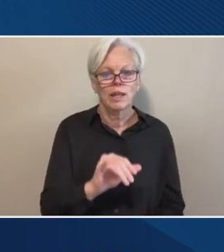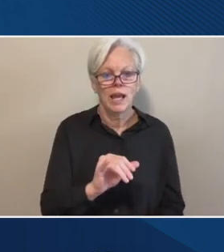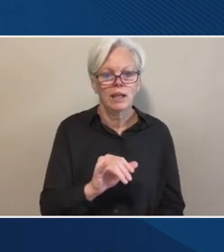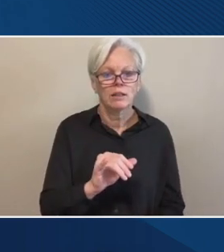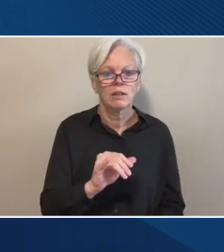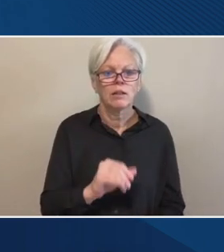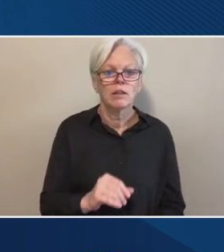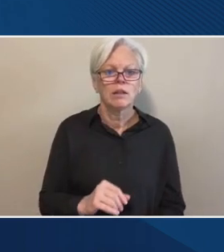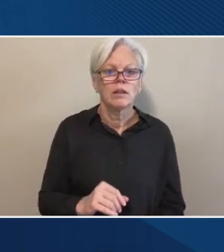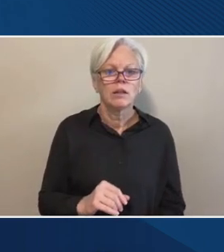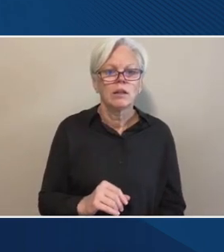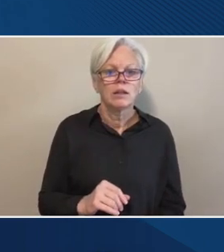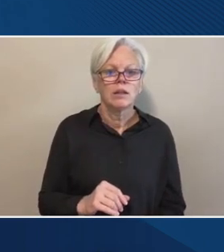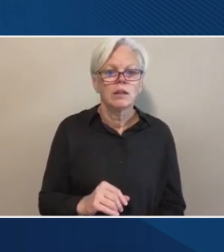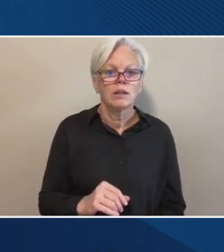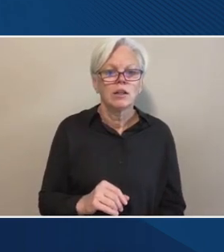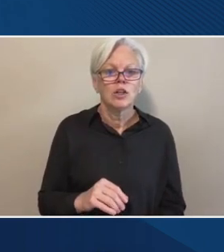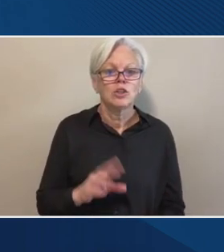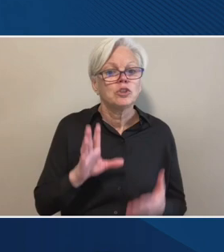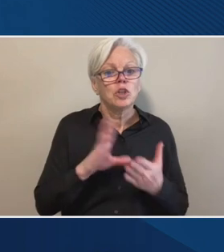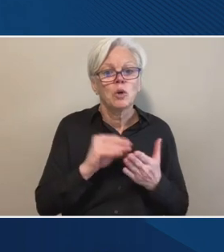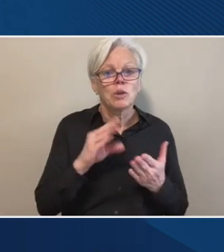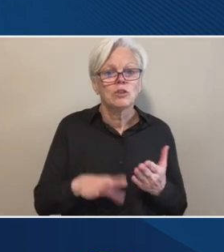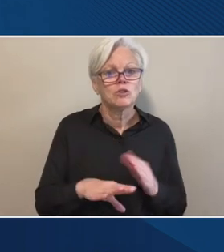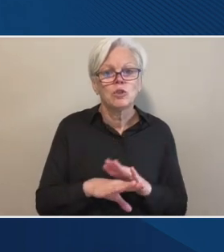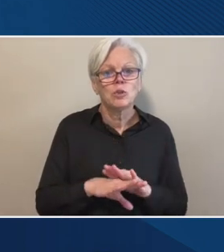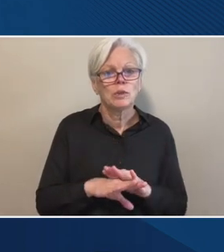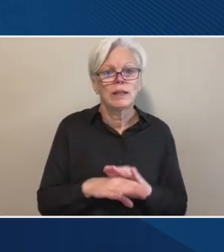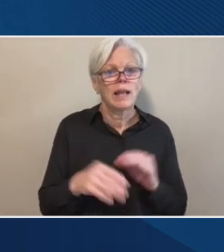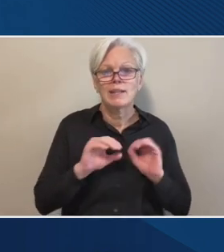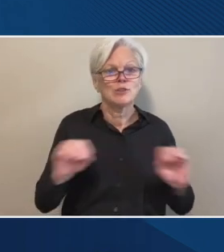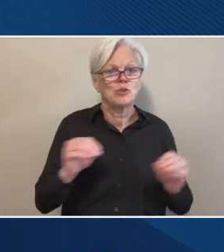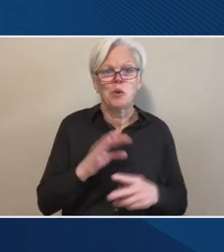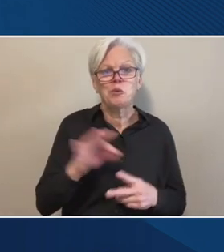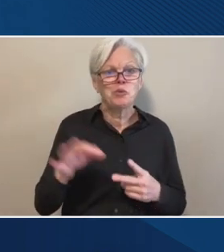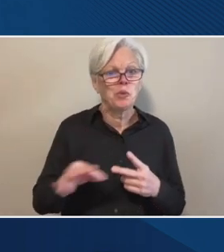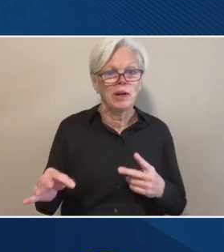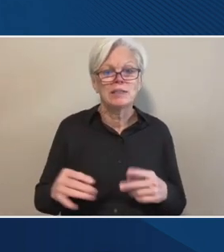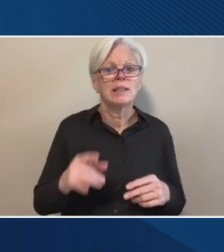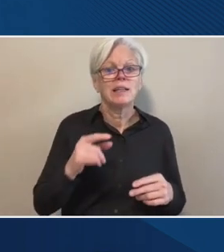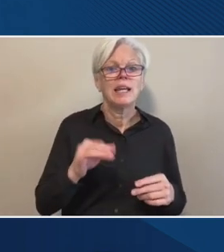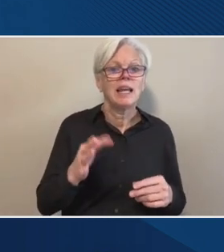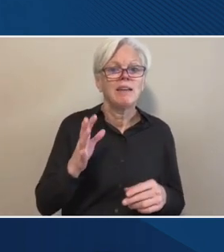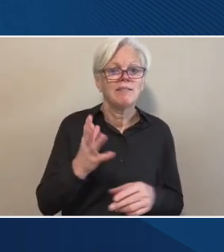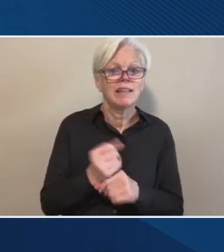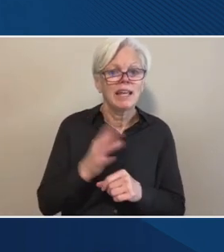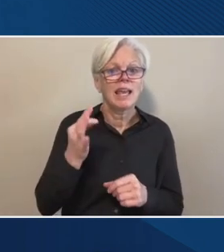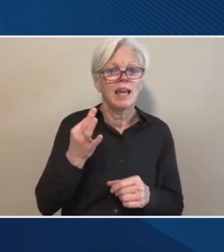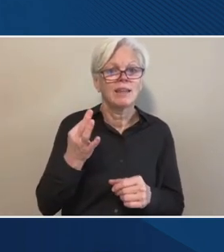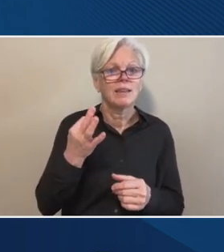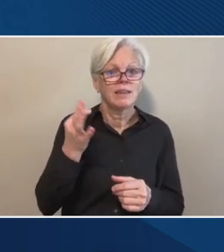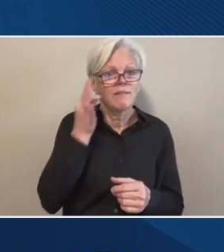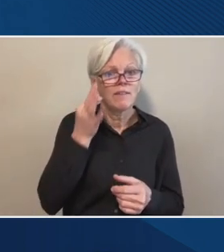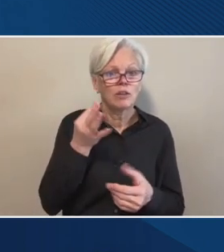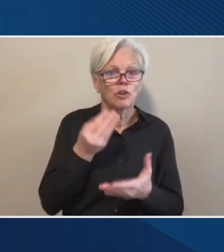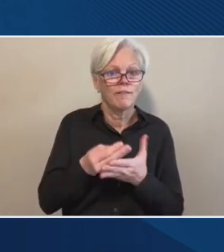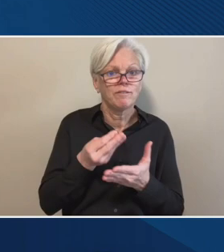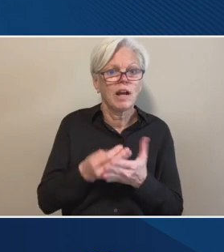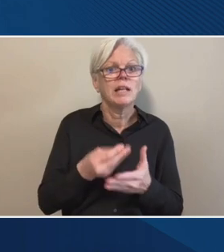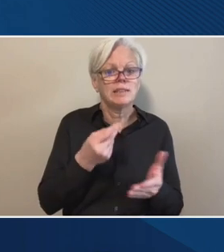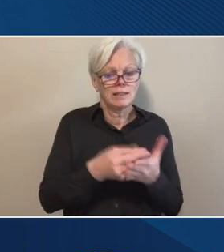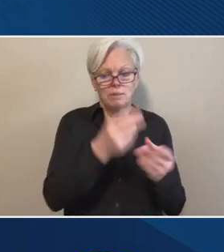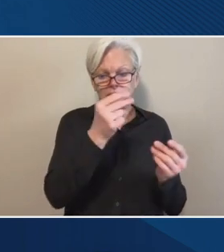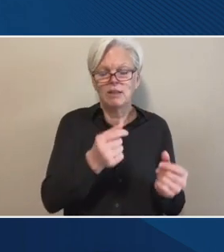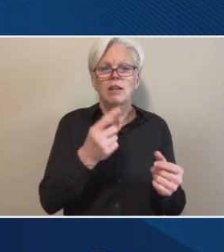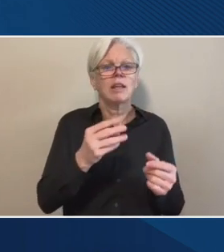where the, essentially the student really doesn't have, doesn't have a choice in the matter. If they receive title core funds, the funds can immediately be put toward, uh, those, those,